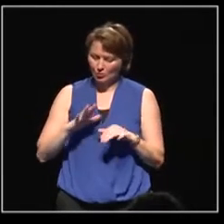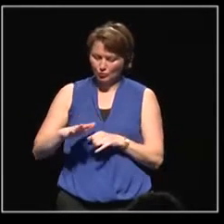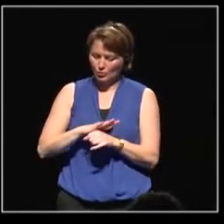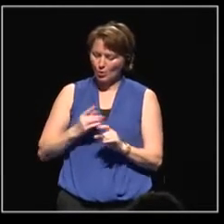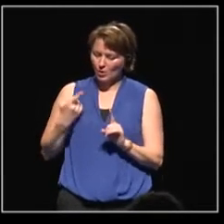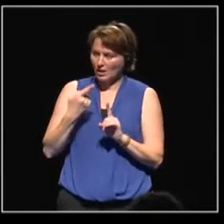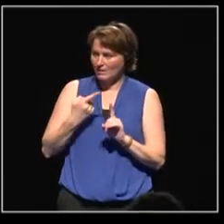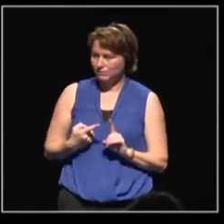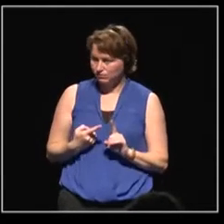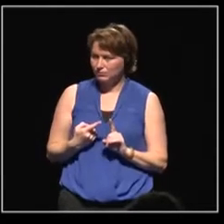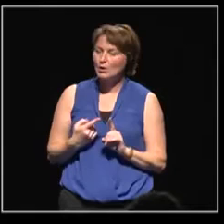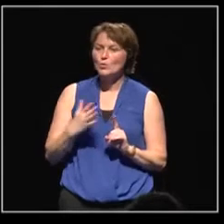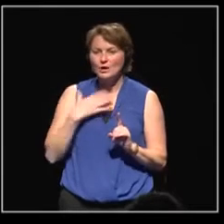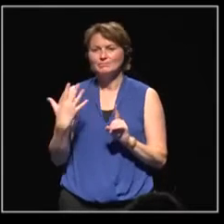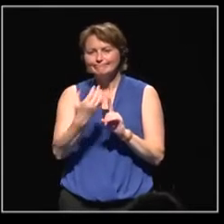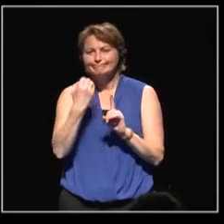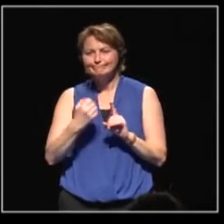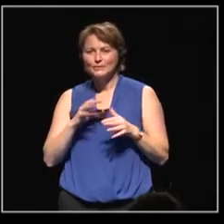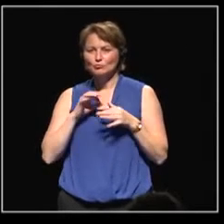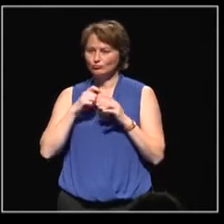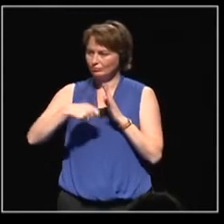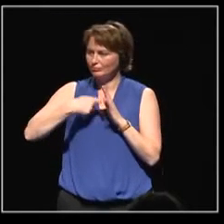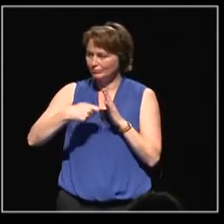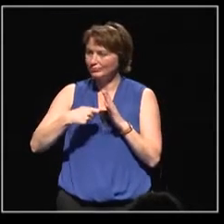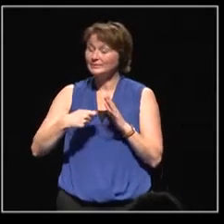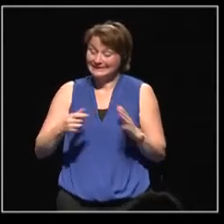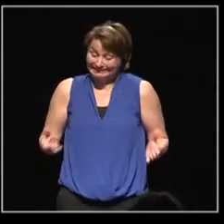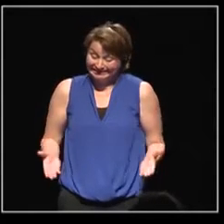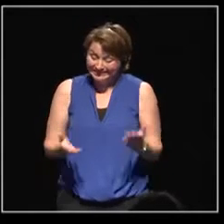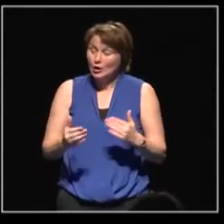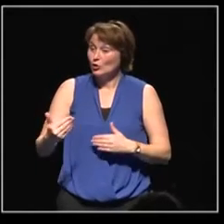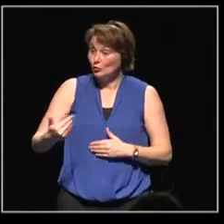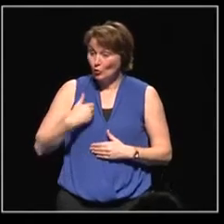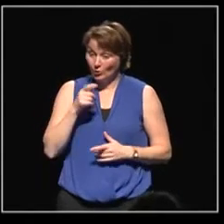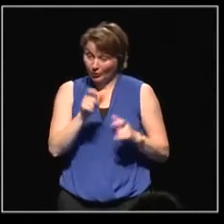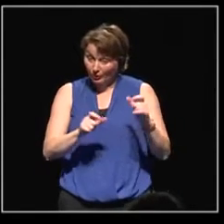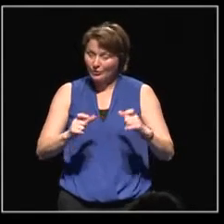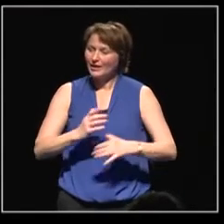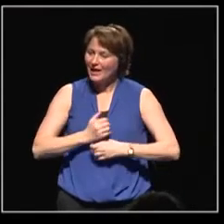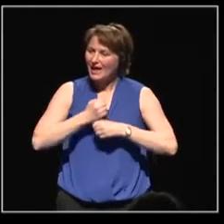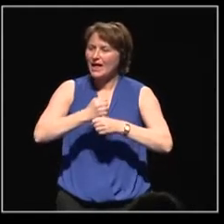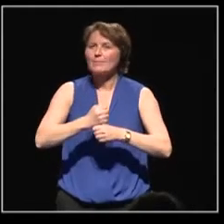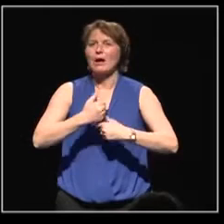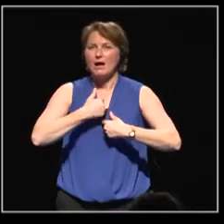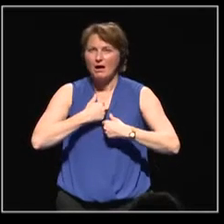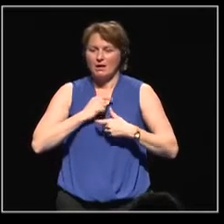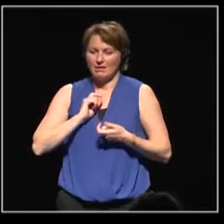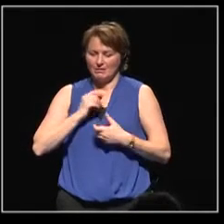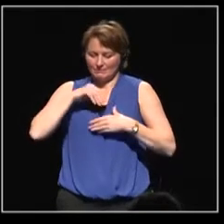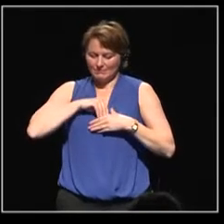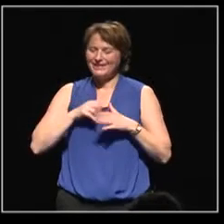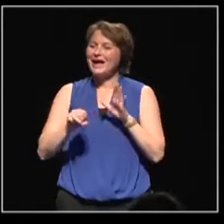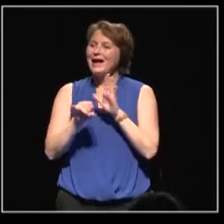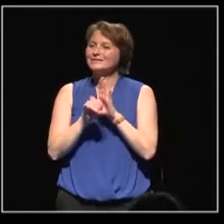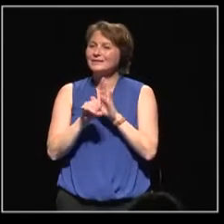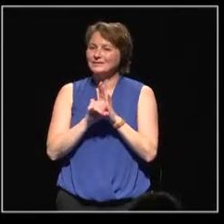pursued by the project, helping youth in particular to develop a European identity and skills related